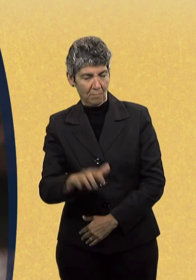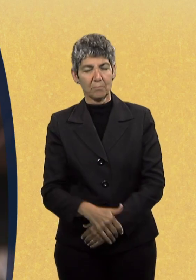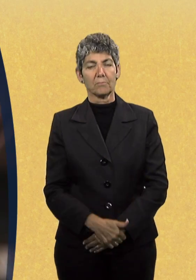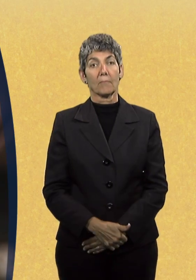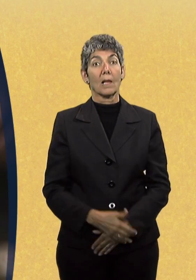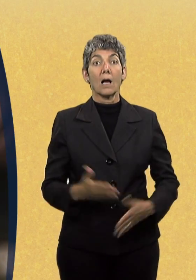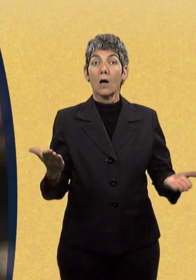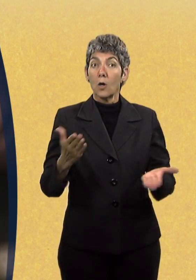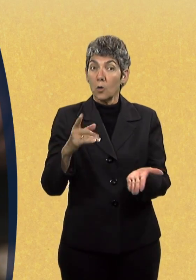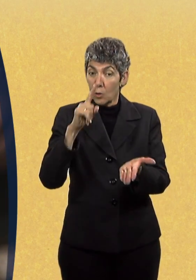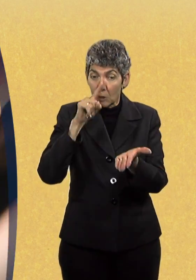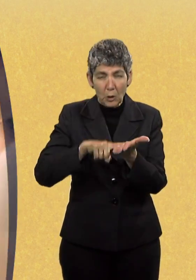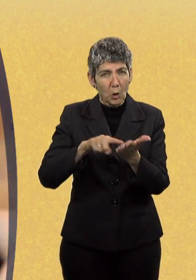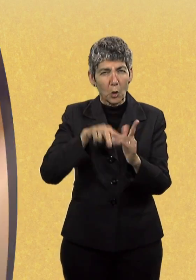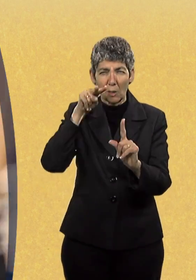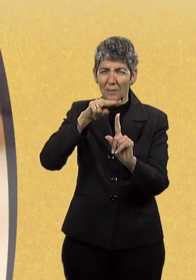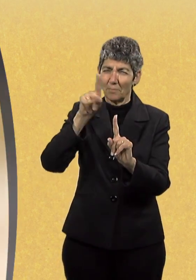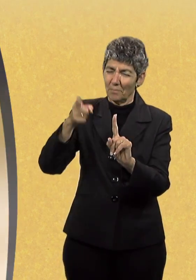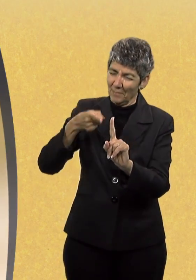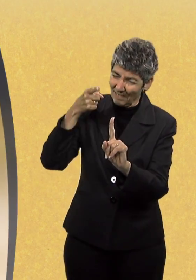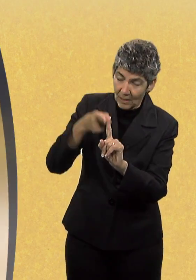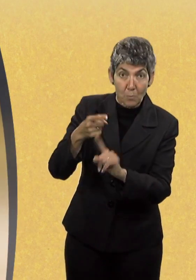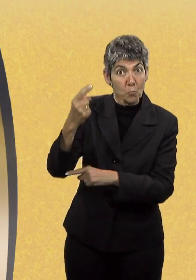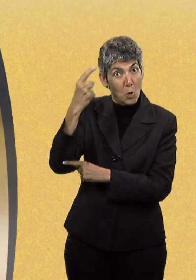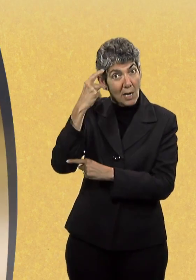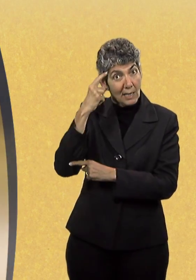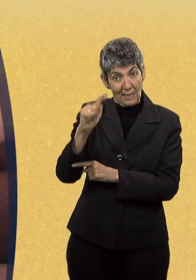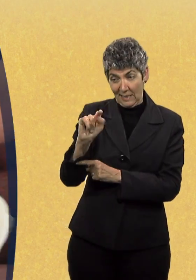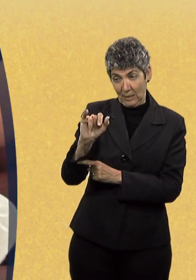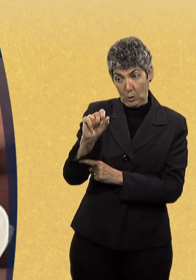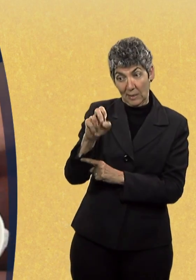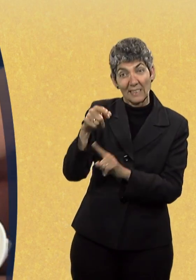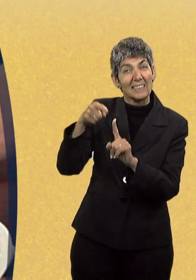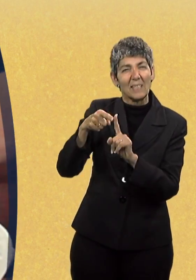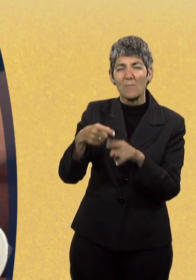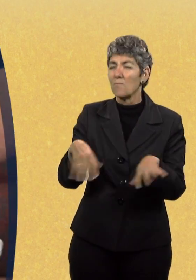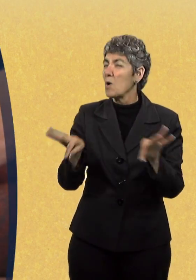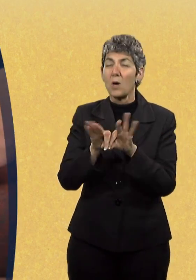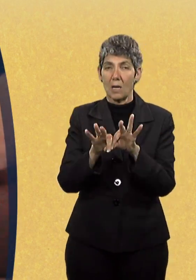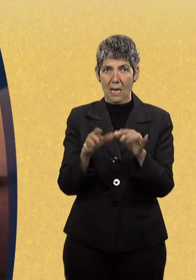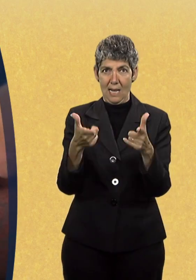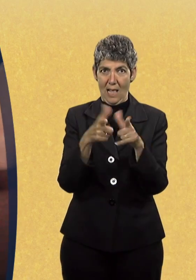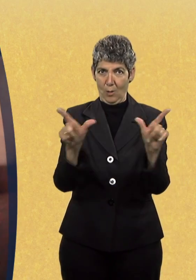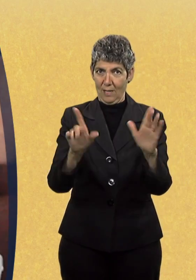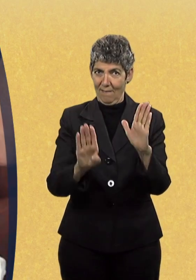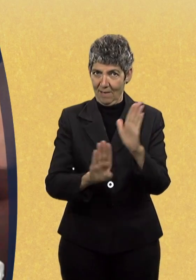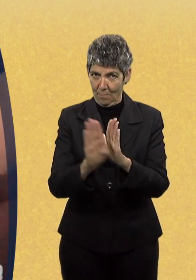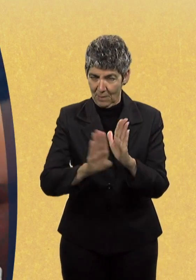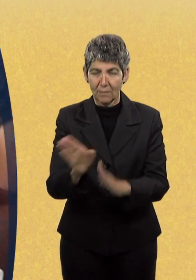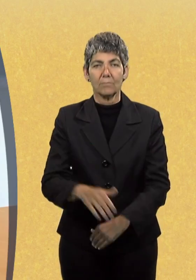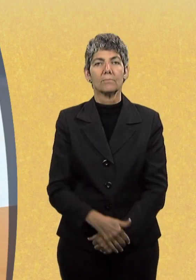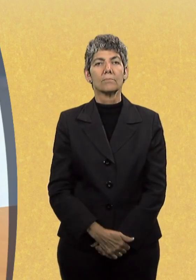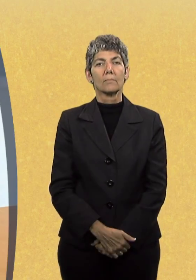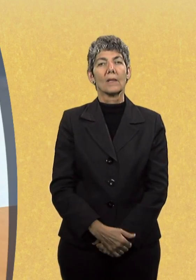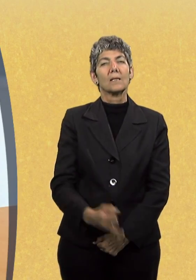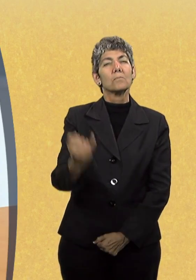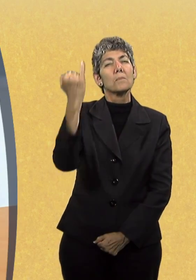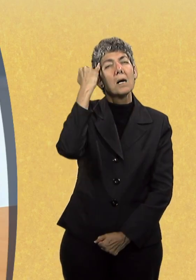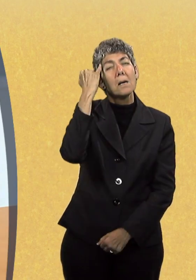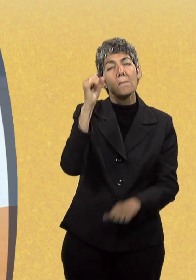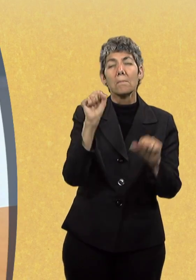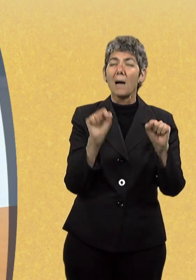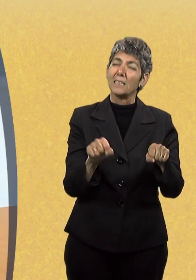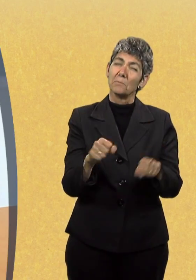child even begins to produce language. Now, most diagnostic tests